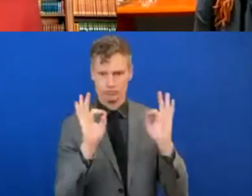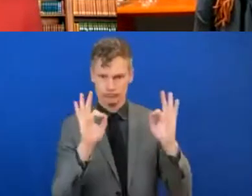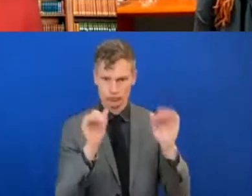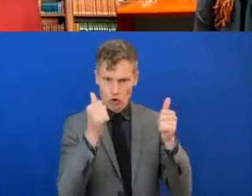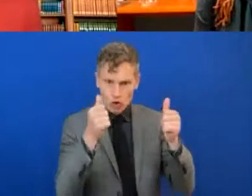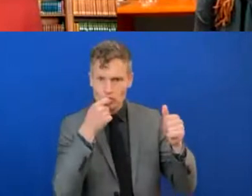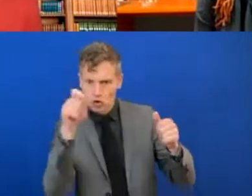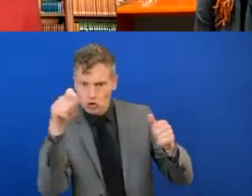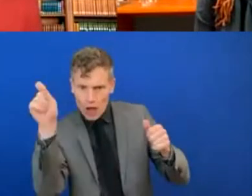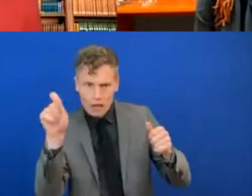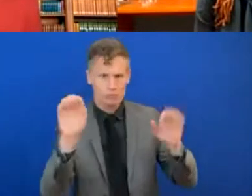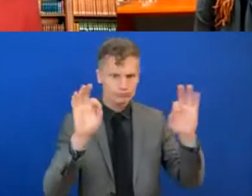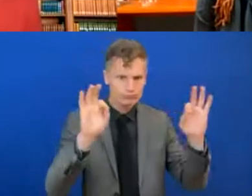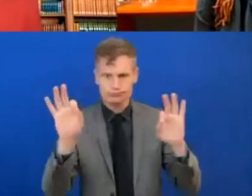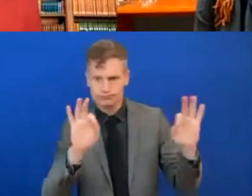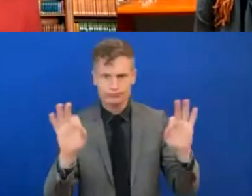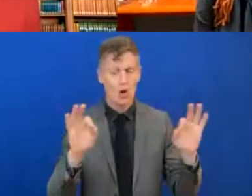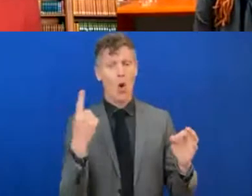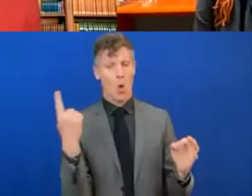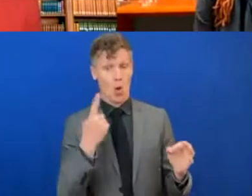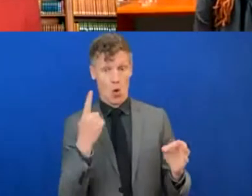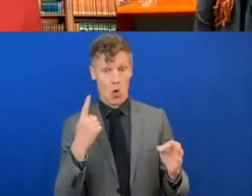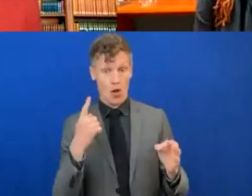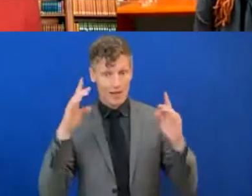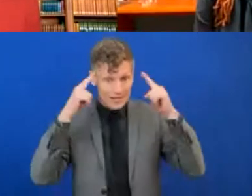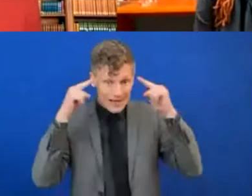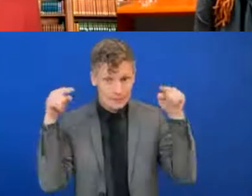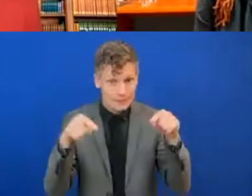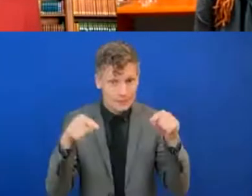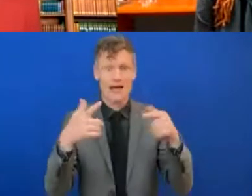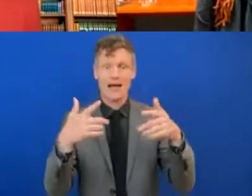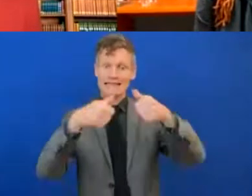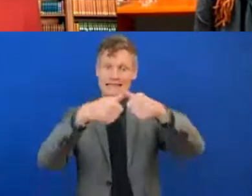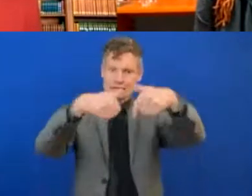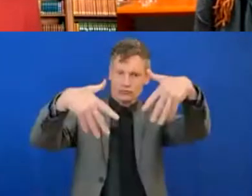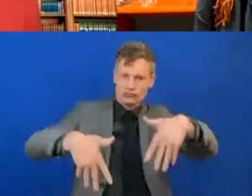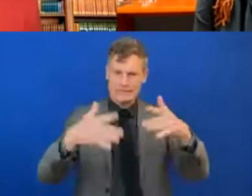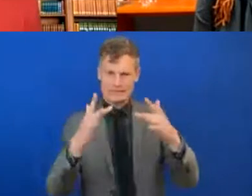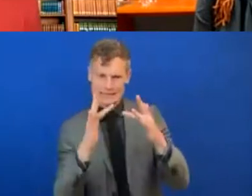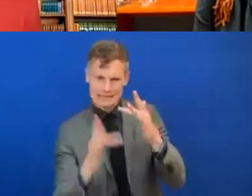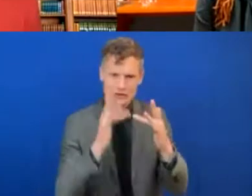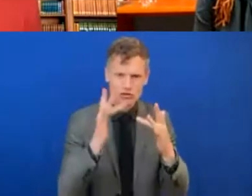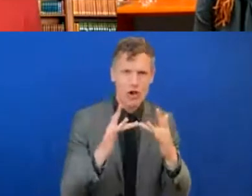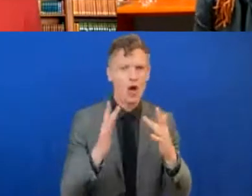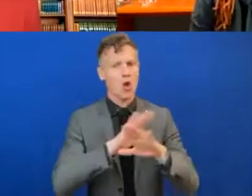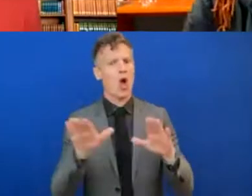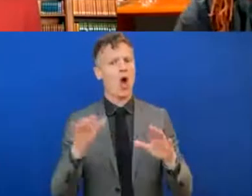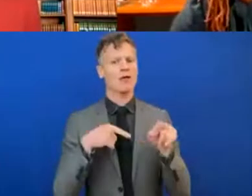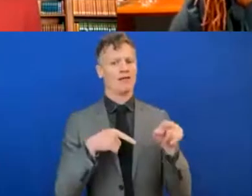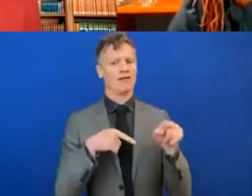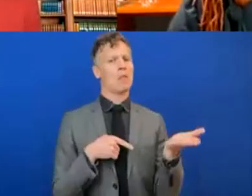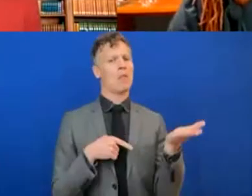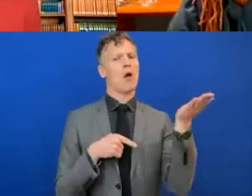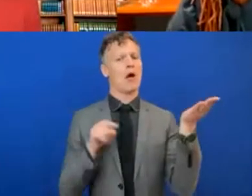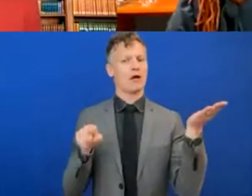infrastructure to make sure that there are no unfair disparities and to create a human interaction so that when people are